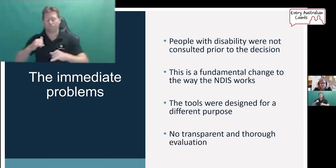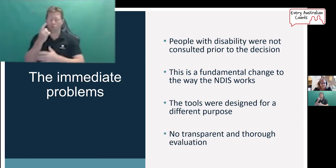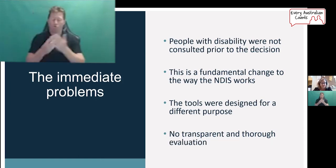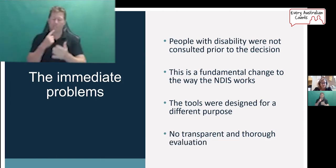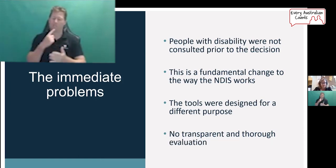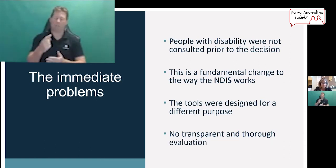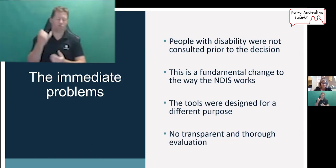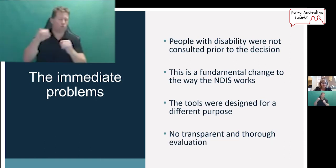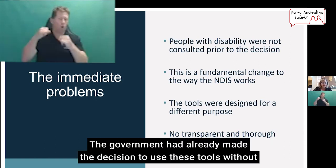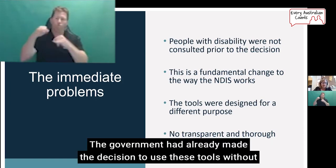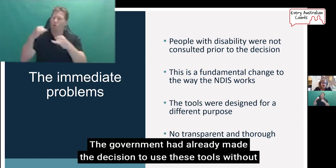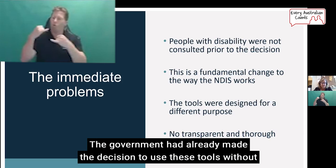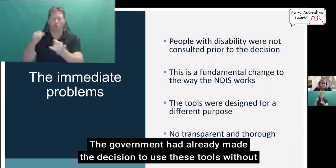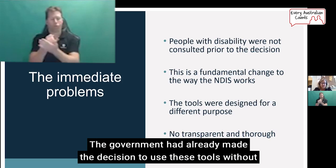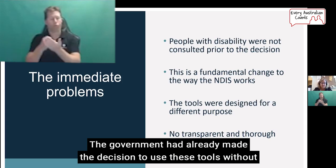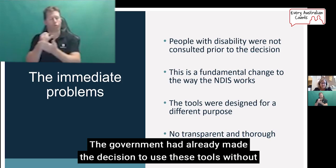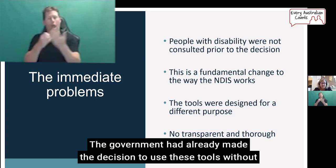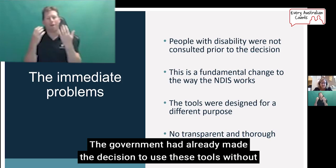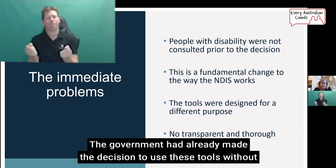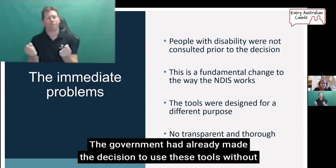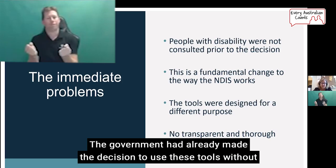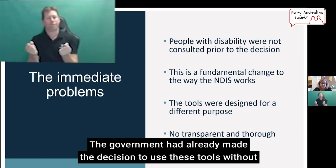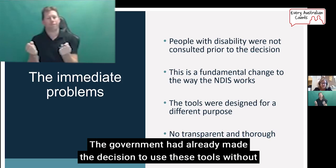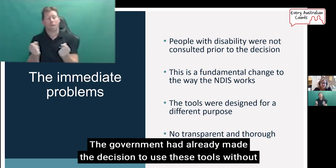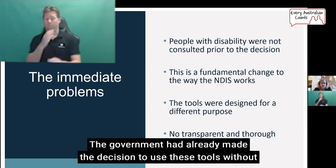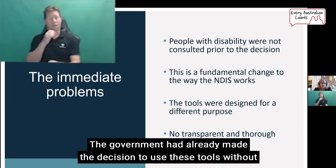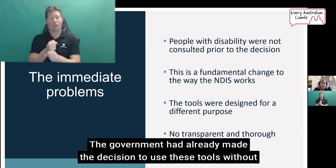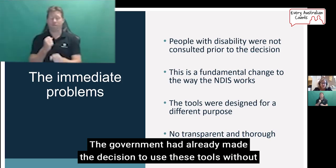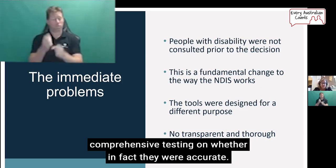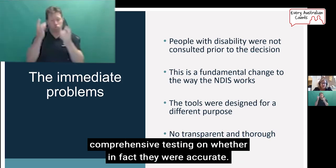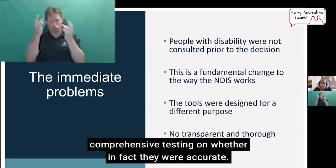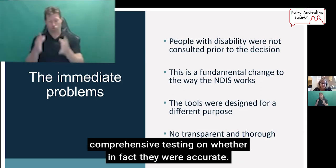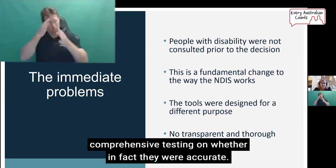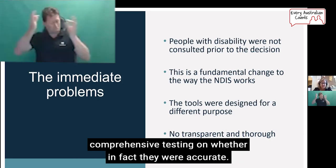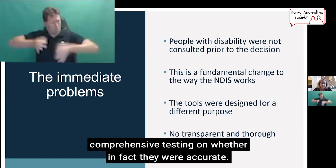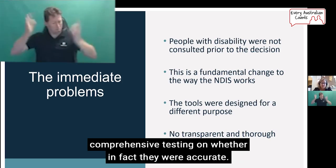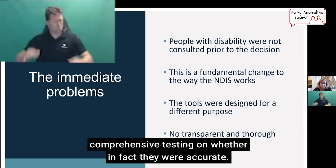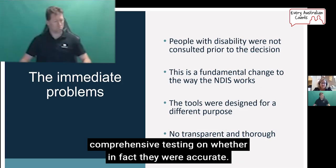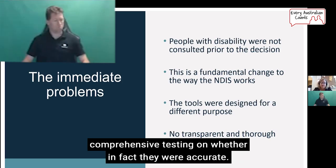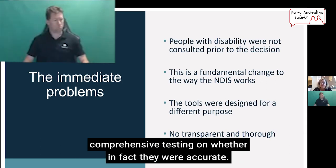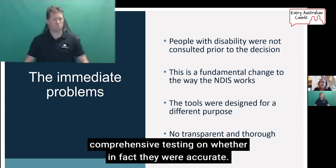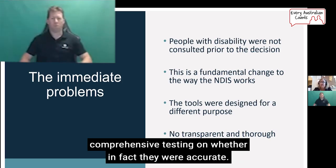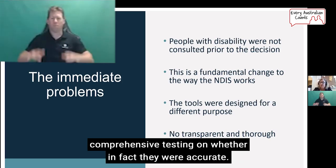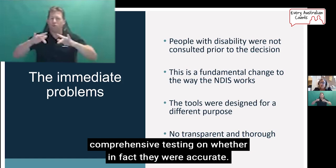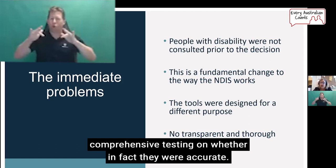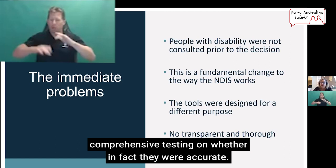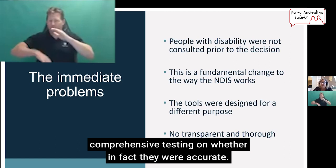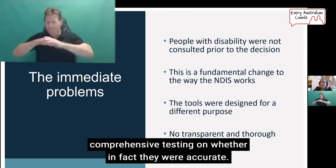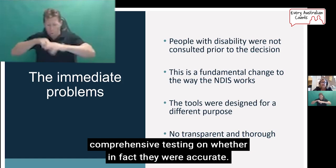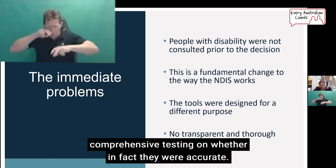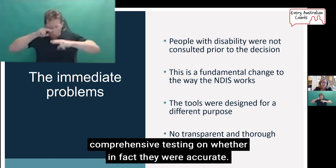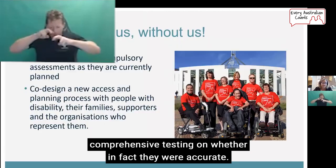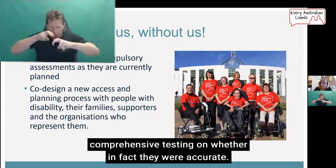wrong. The Government had already made the decision to use these tools without comprehensive testing on whether in fact they were